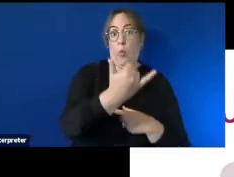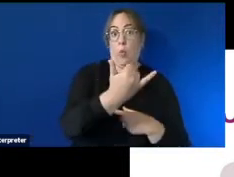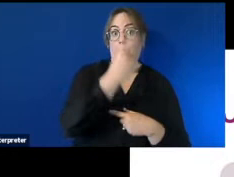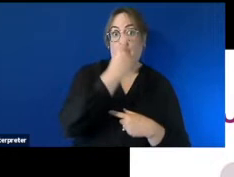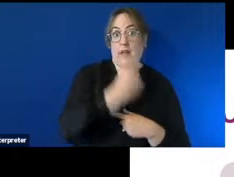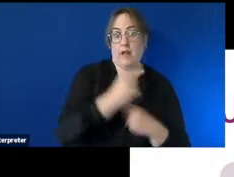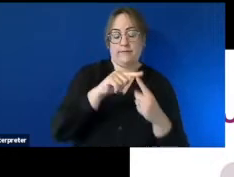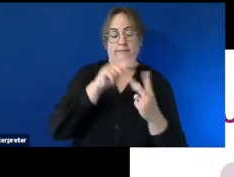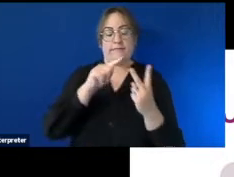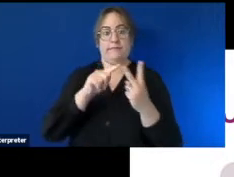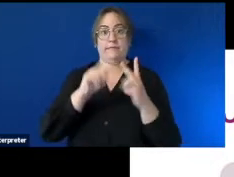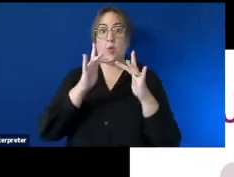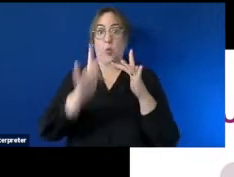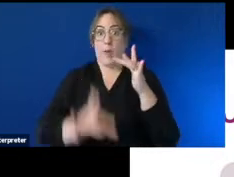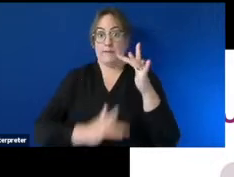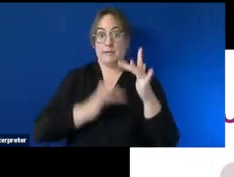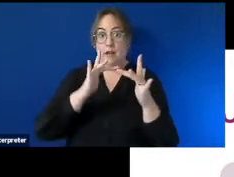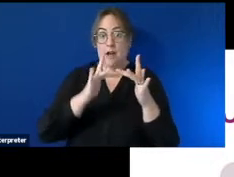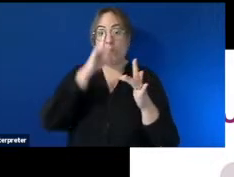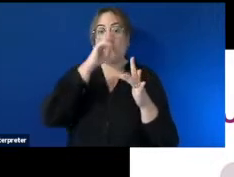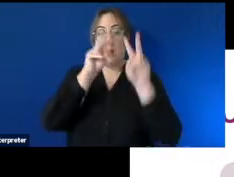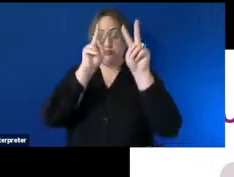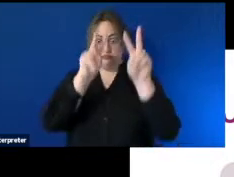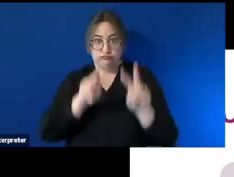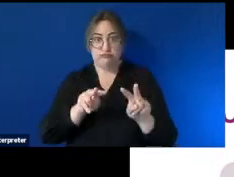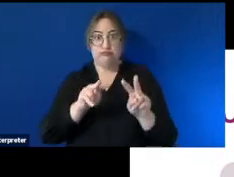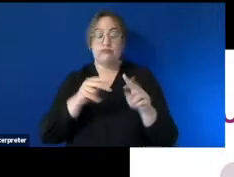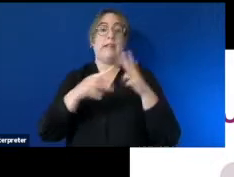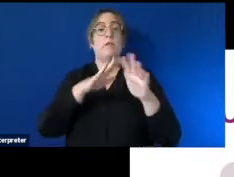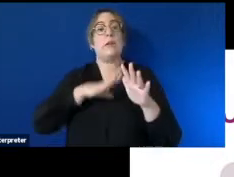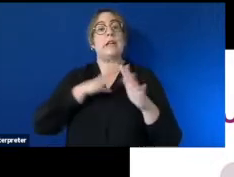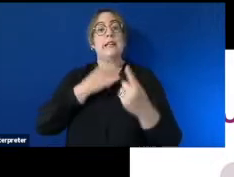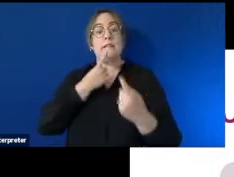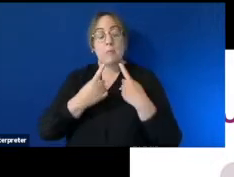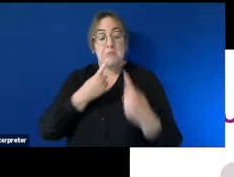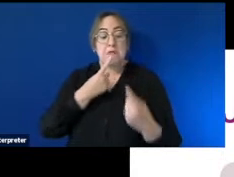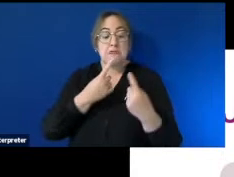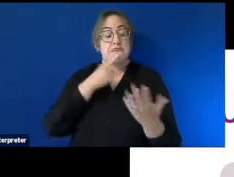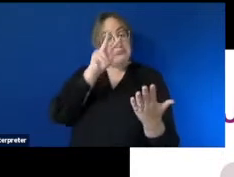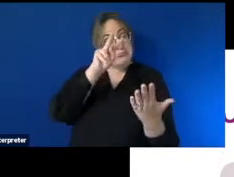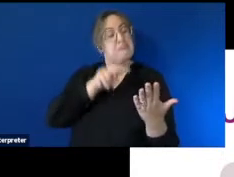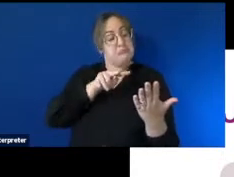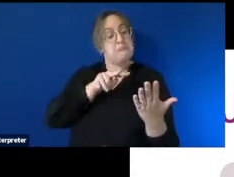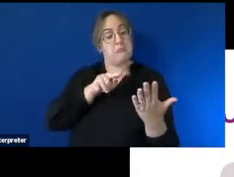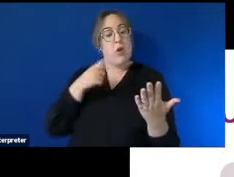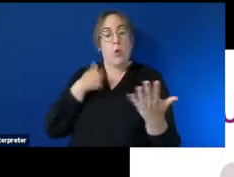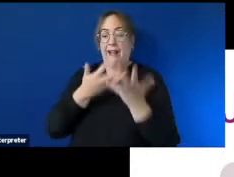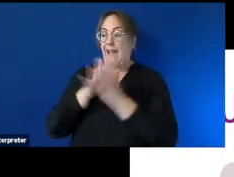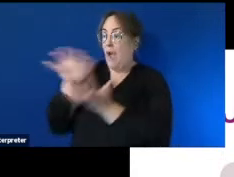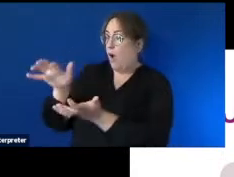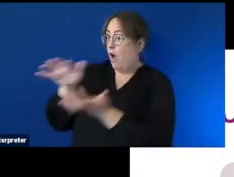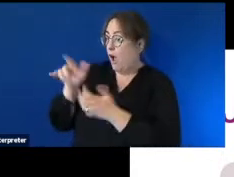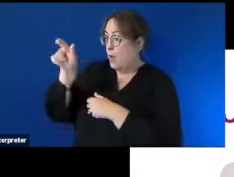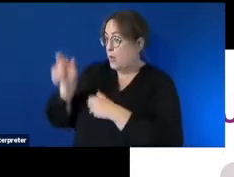comprehensive website available um for for anyone who wants information around disability recruitment so again that's employer service providers